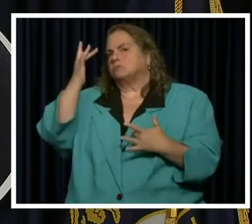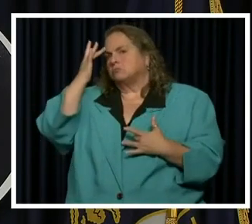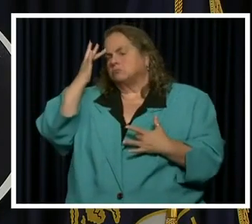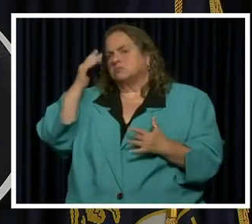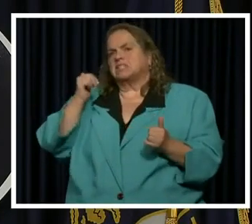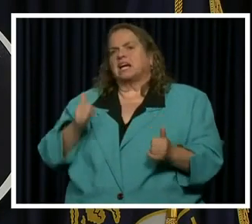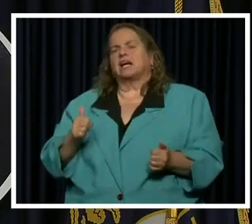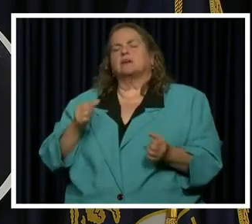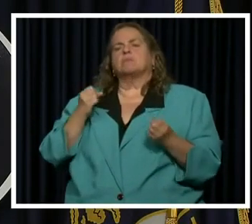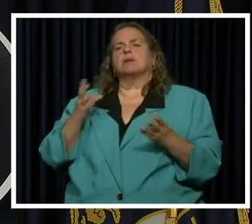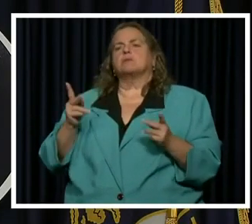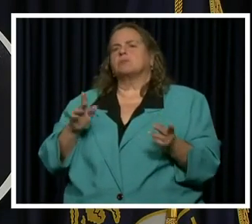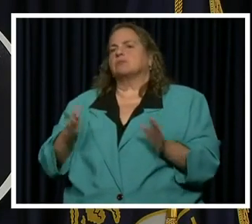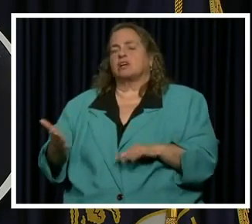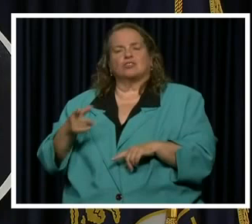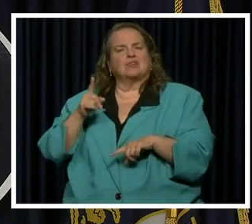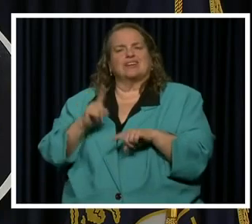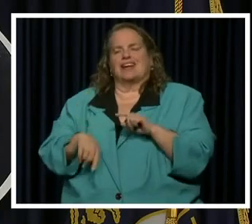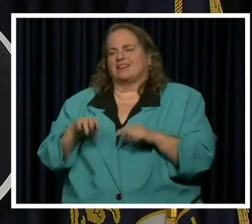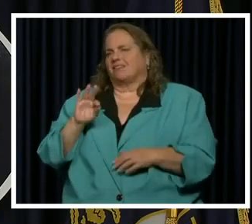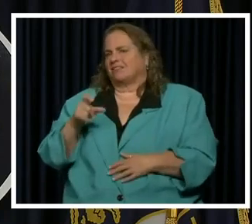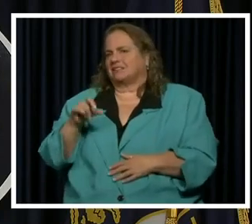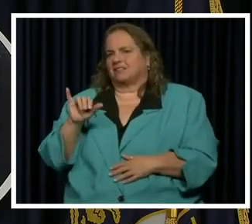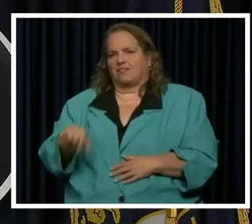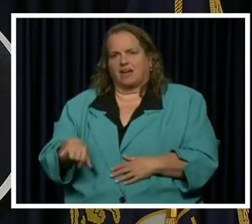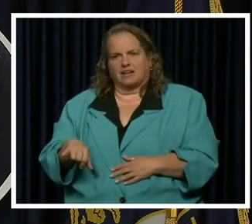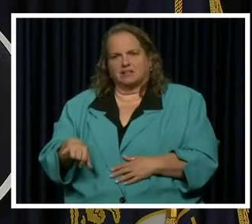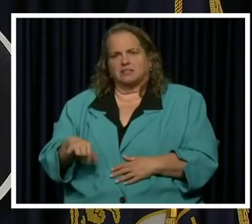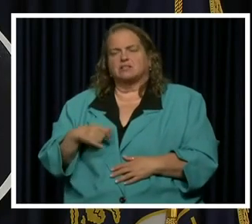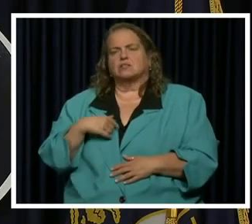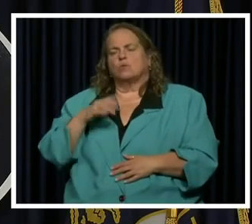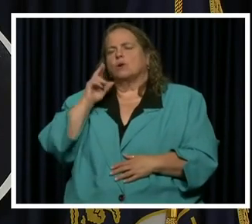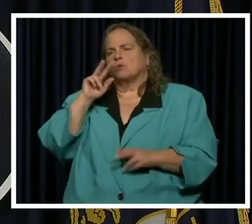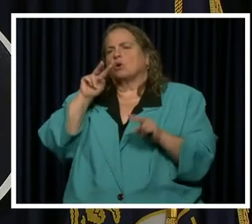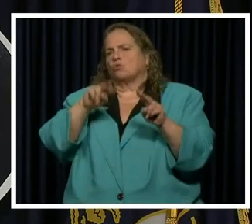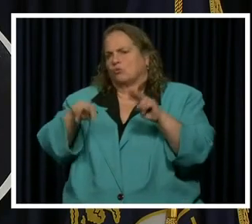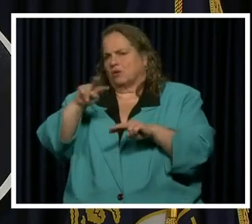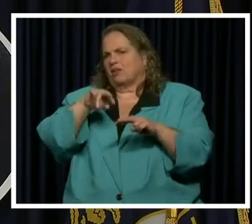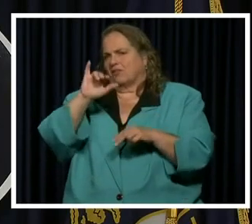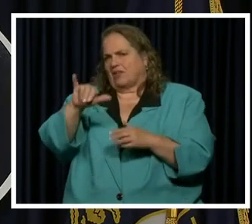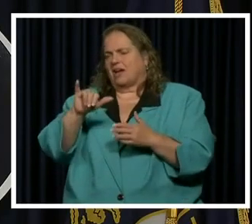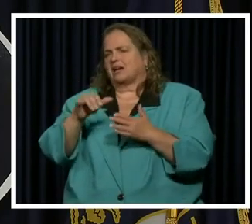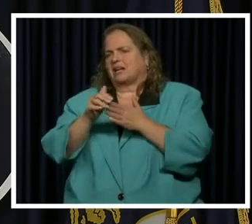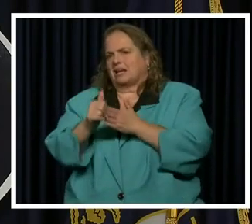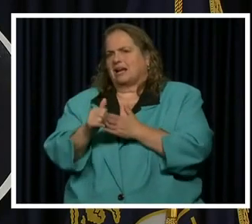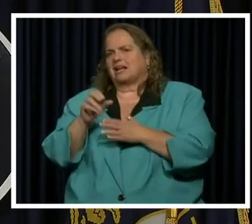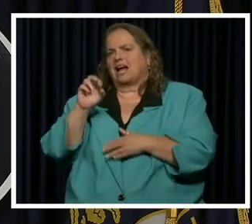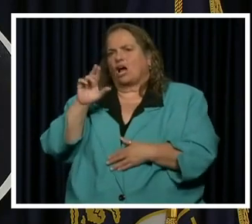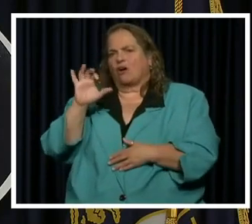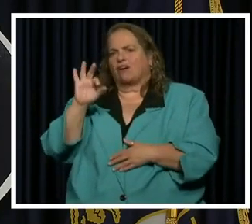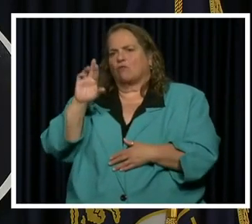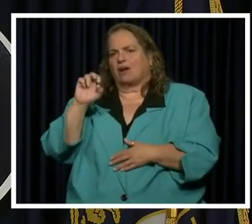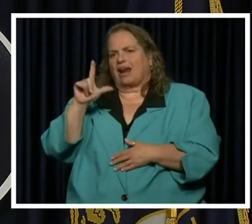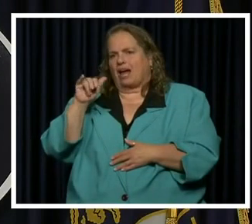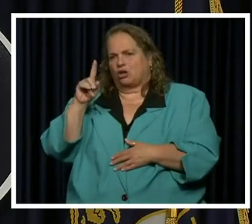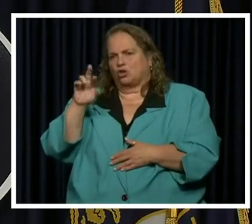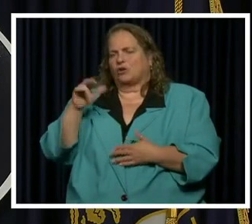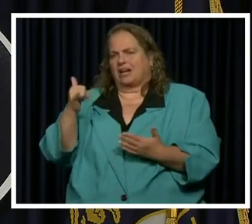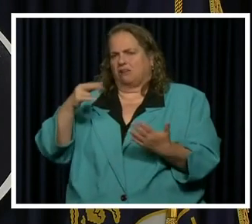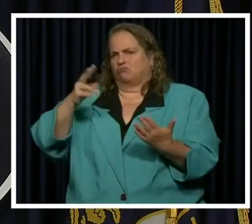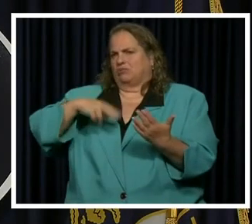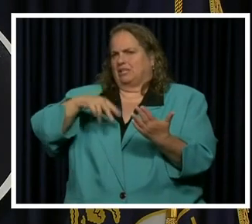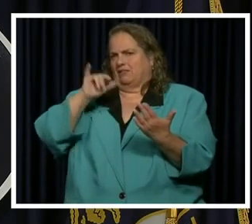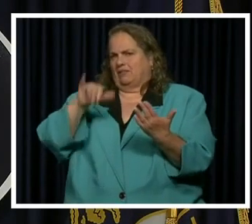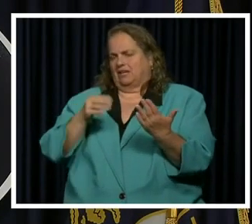devastation that you can't undo. Uh, so we'll be looking through that guidance. Eric Freelander I know is is leading our